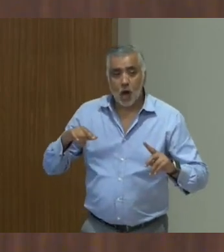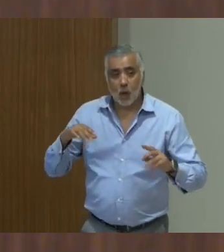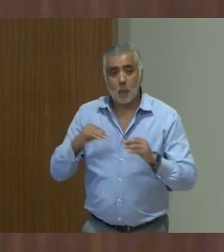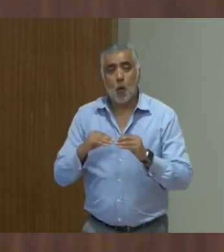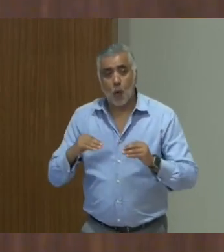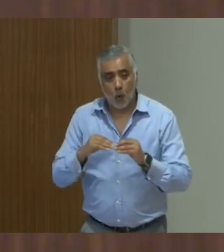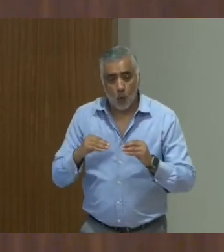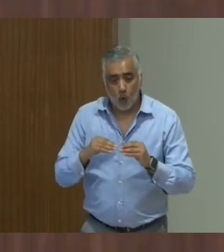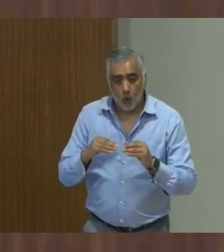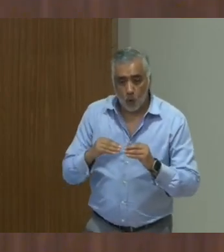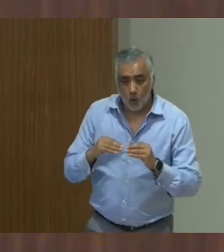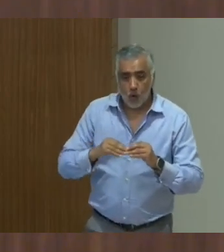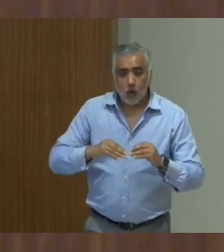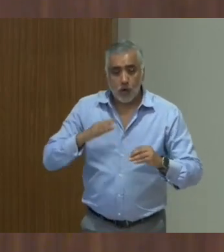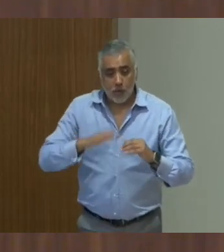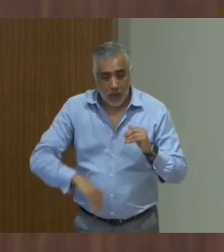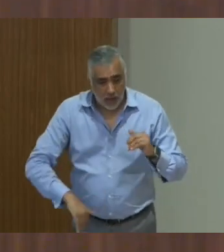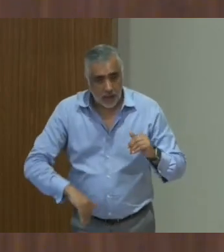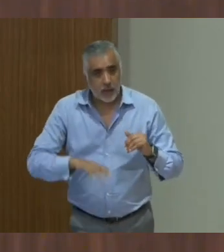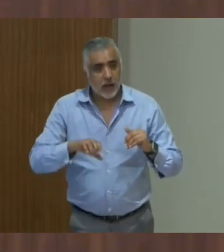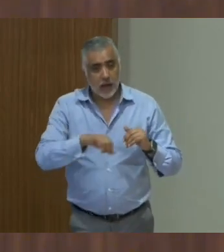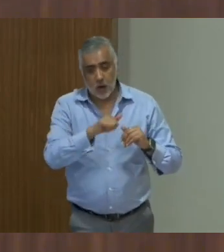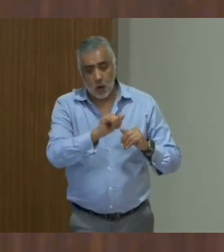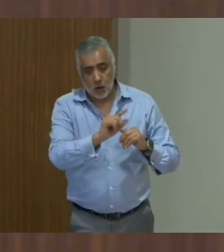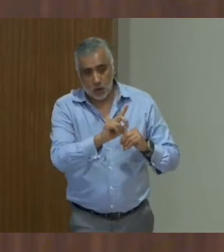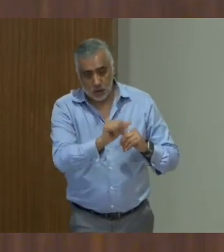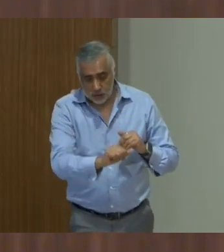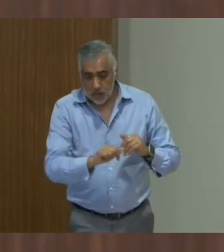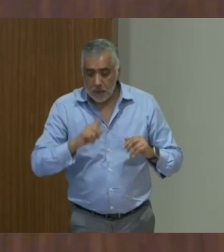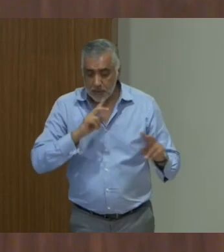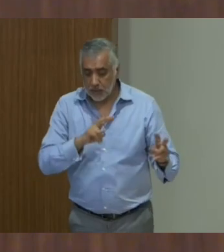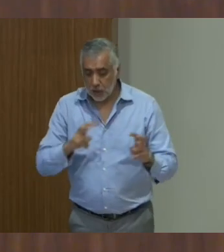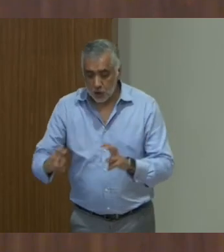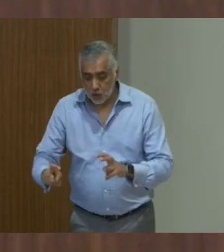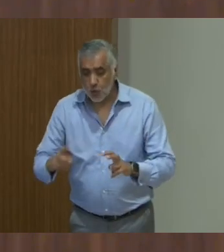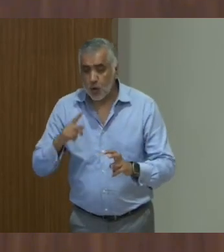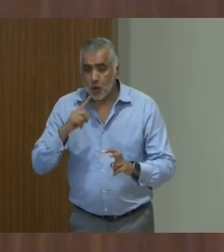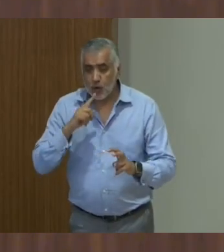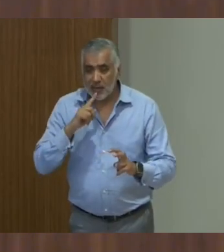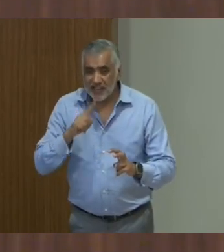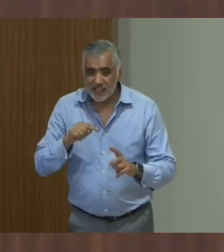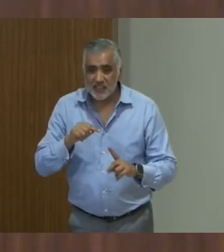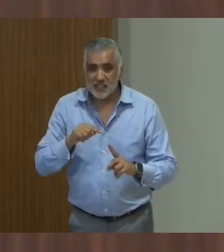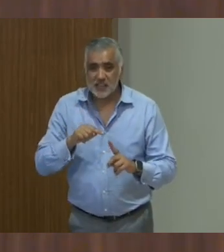organizations. But both of them understood that the issue was not of closing, the schools, but to get them to acknowledge and